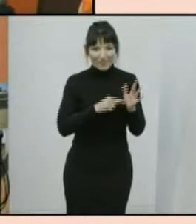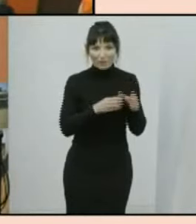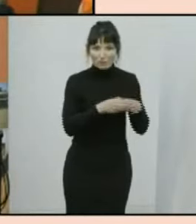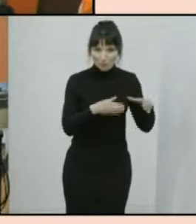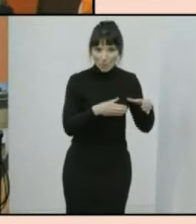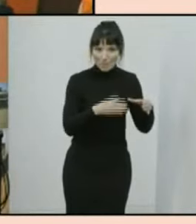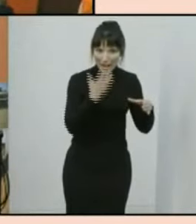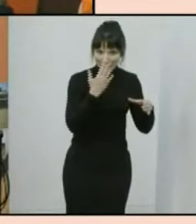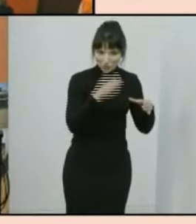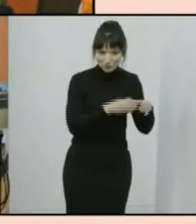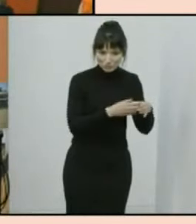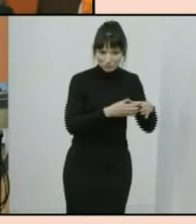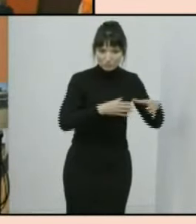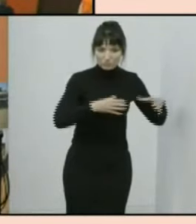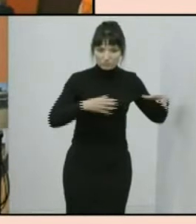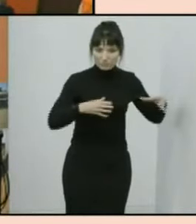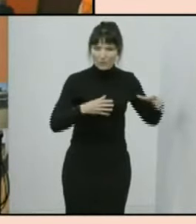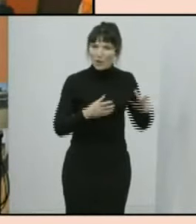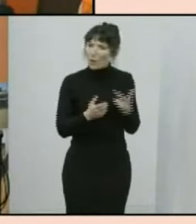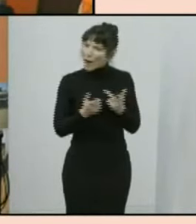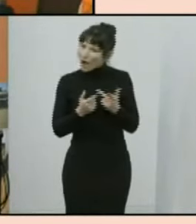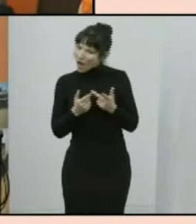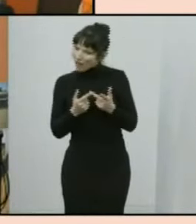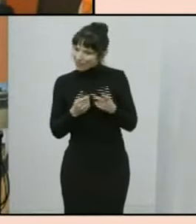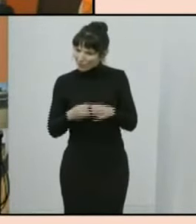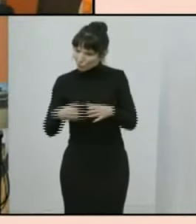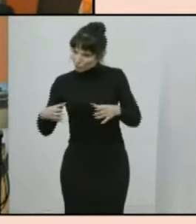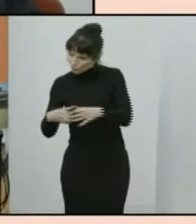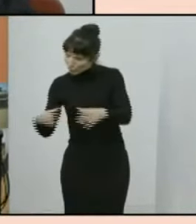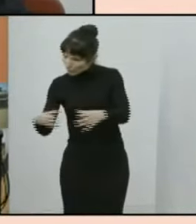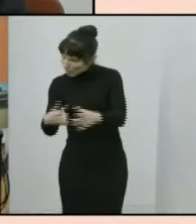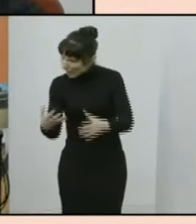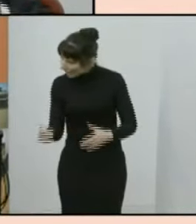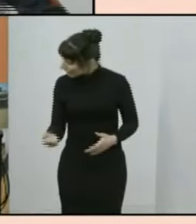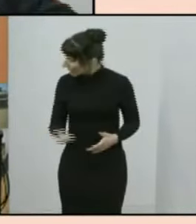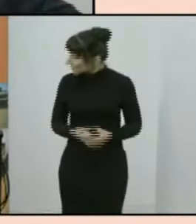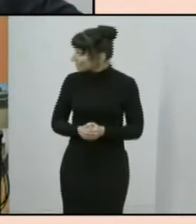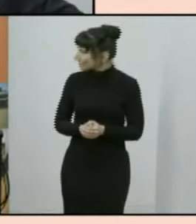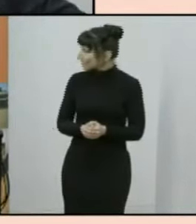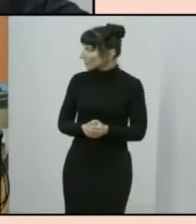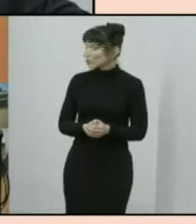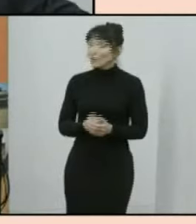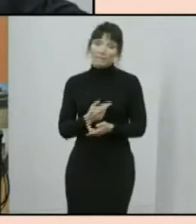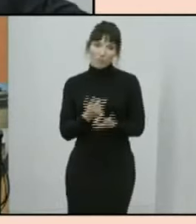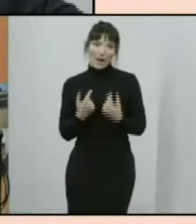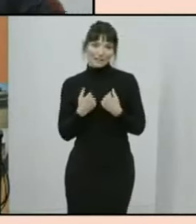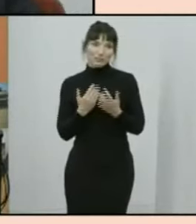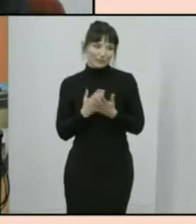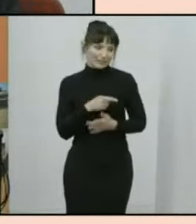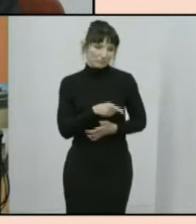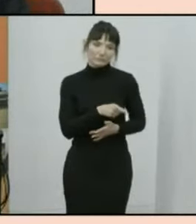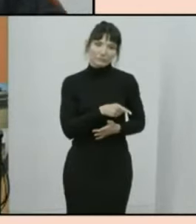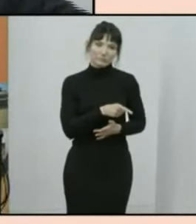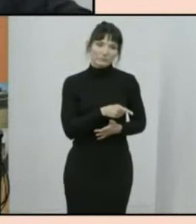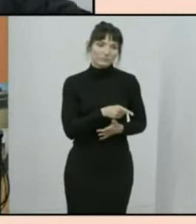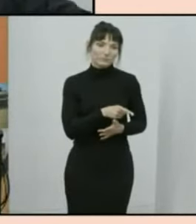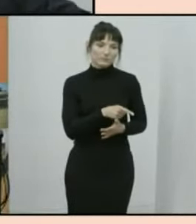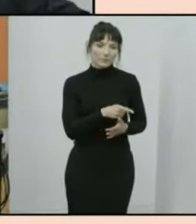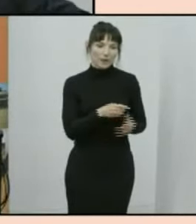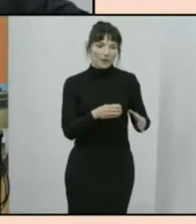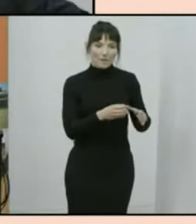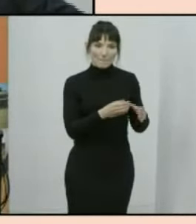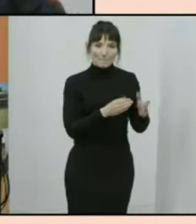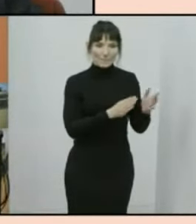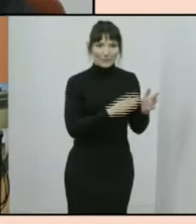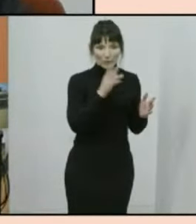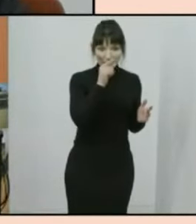2021 census highlighted so for us that the main story was the millennials and baby boomers and that might be part